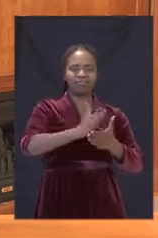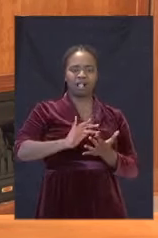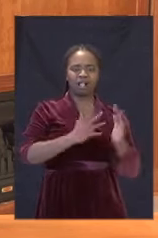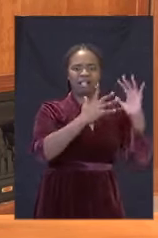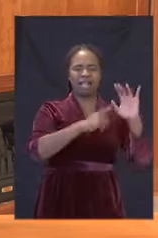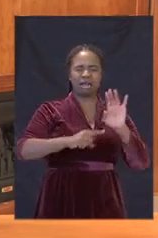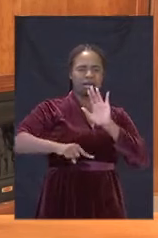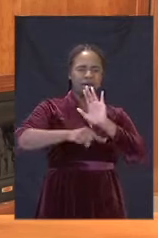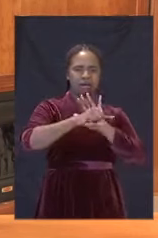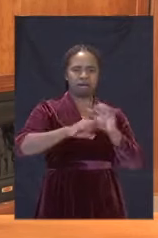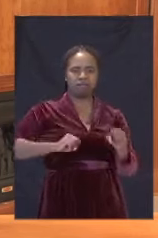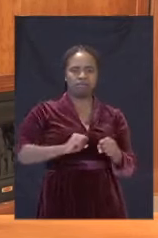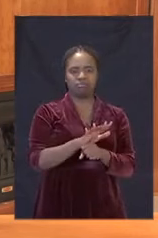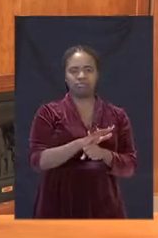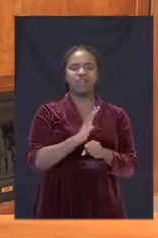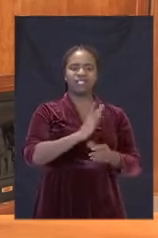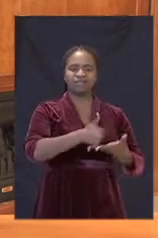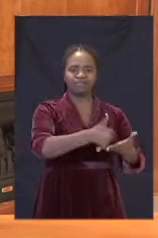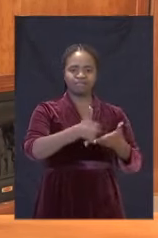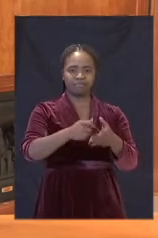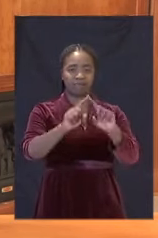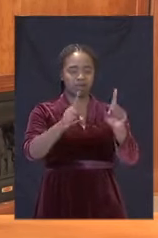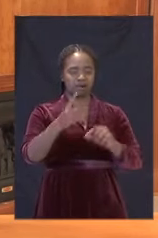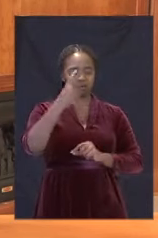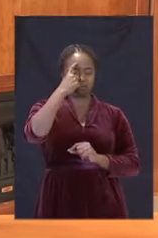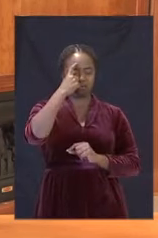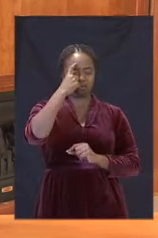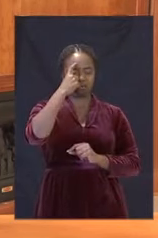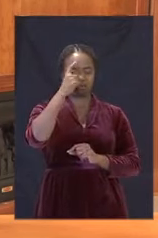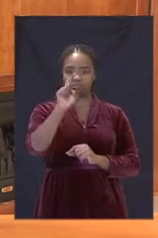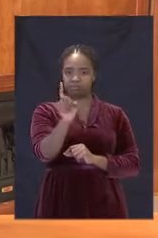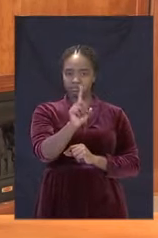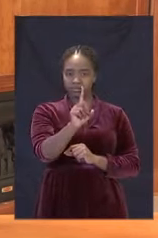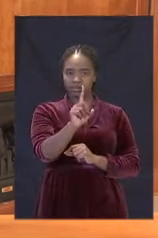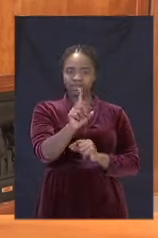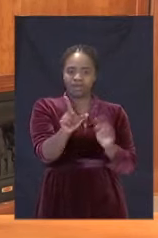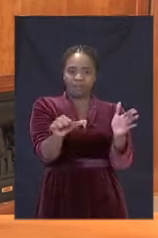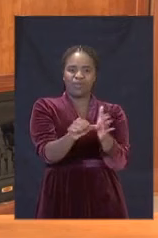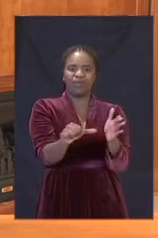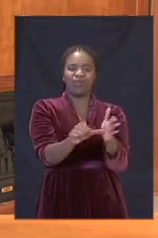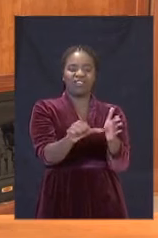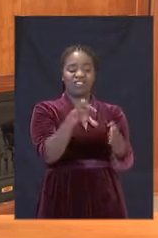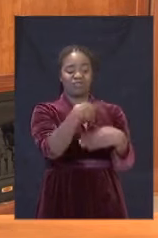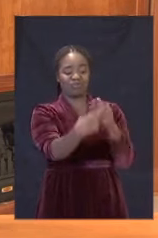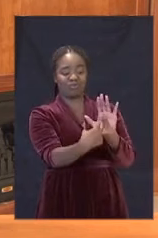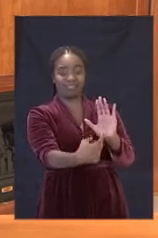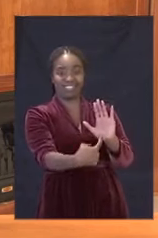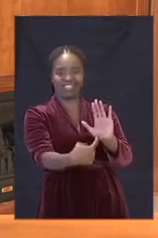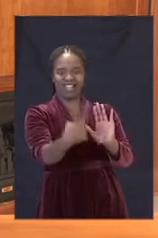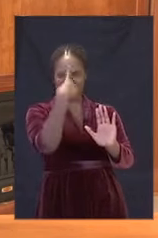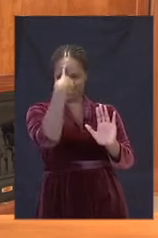negatively impacted, we recognize and appreciate the important role the faith